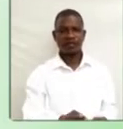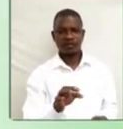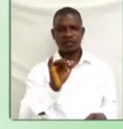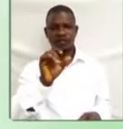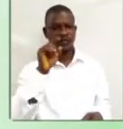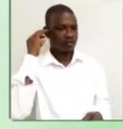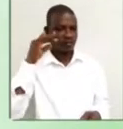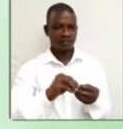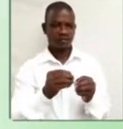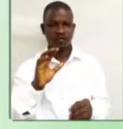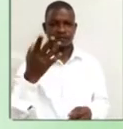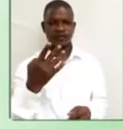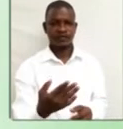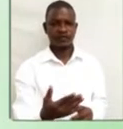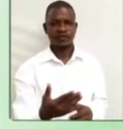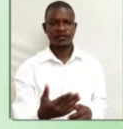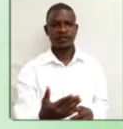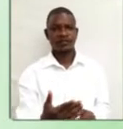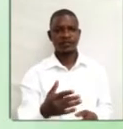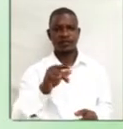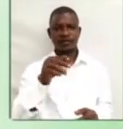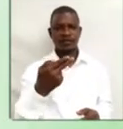Sound number 15.